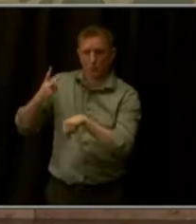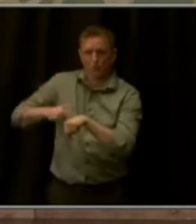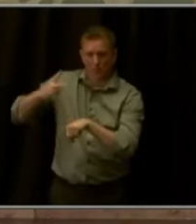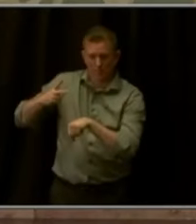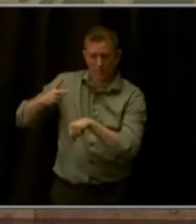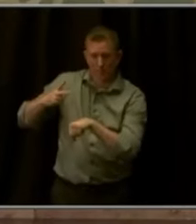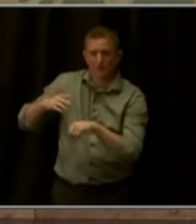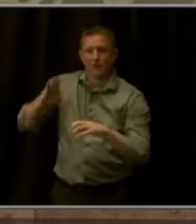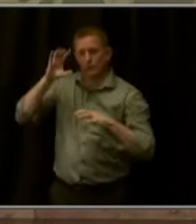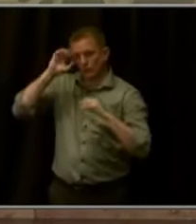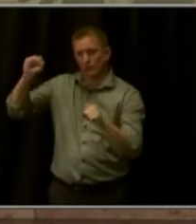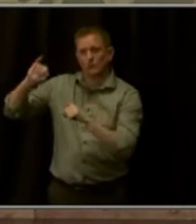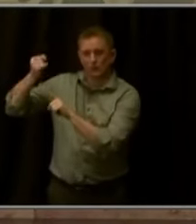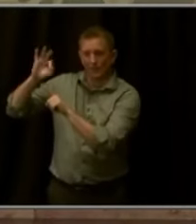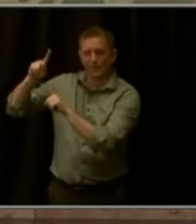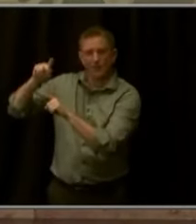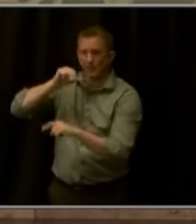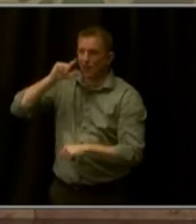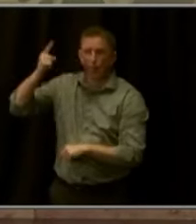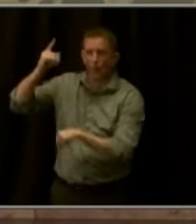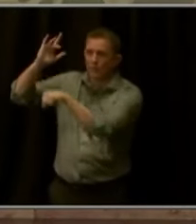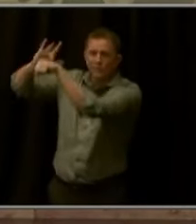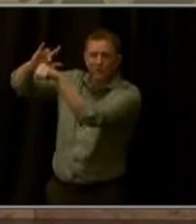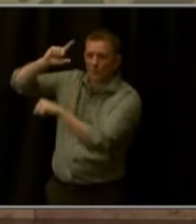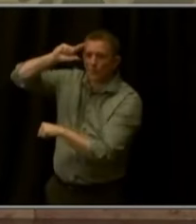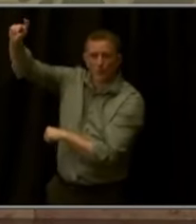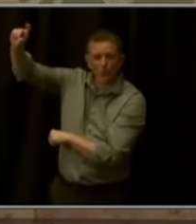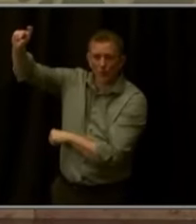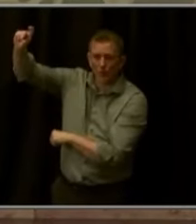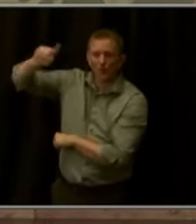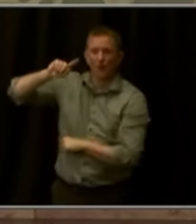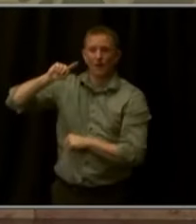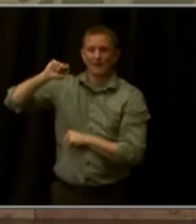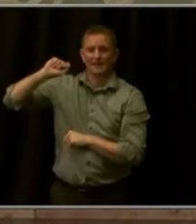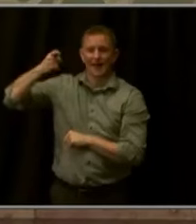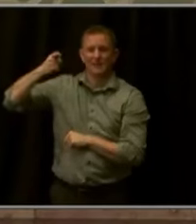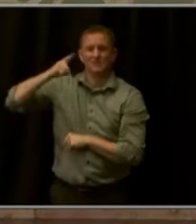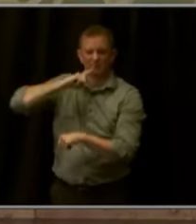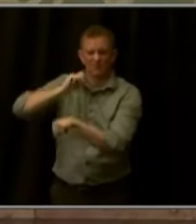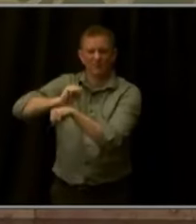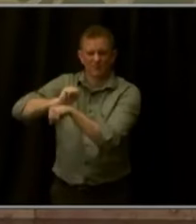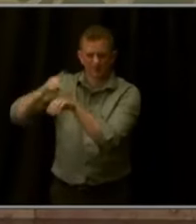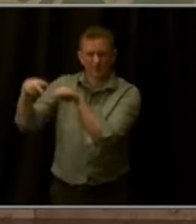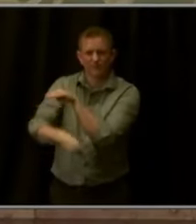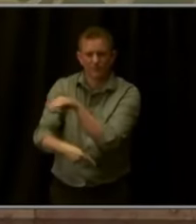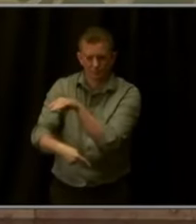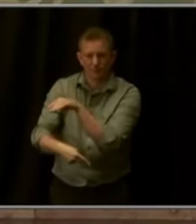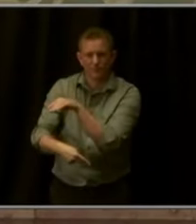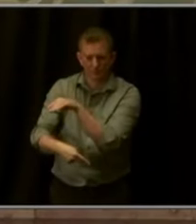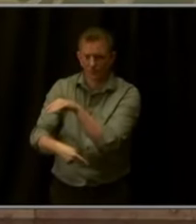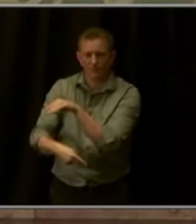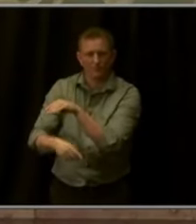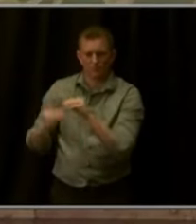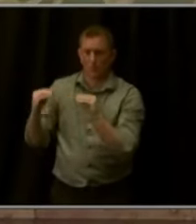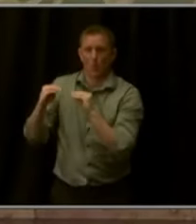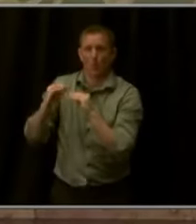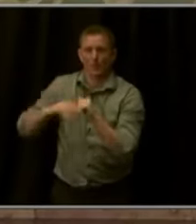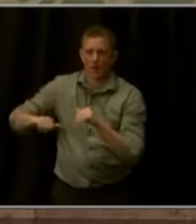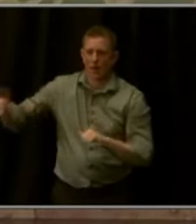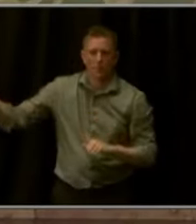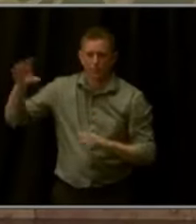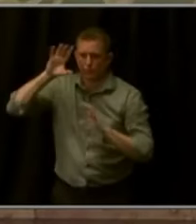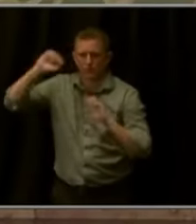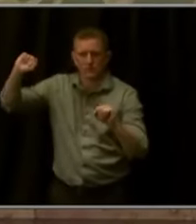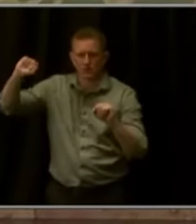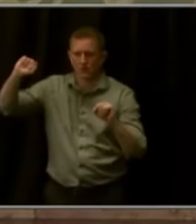delivered the largest income tax cut in the history of the United States, saying that income taxes exert too heavy a drag on growth